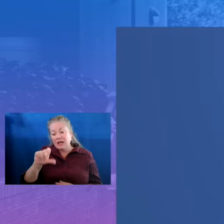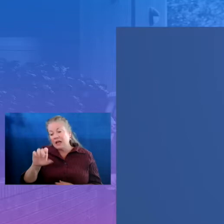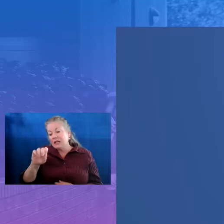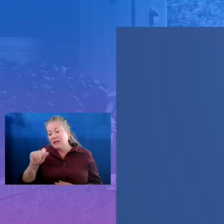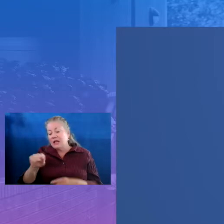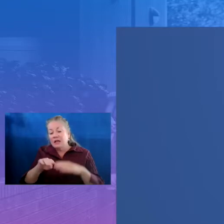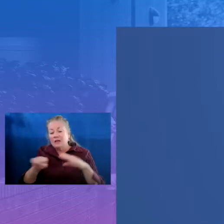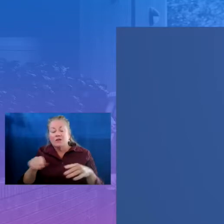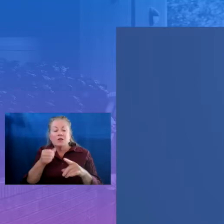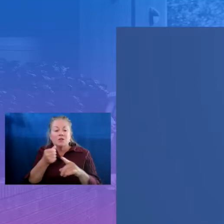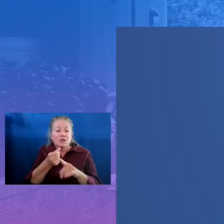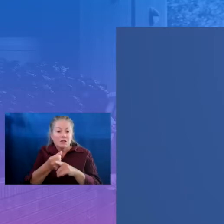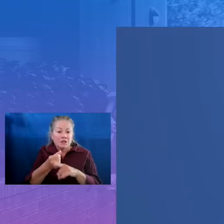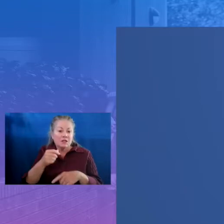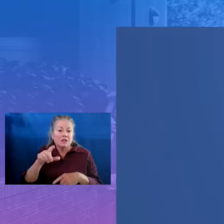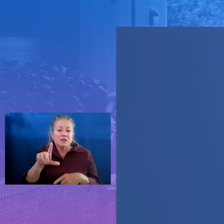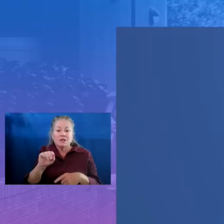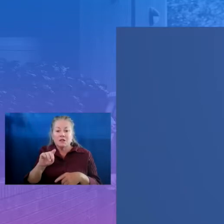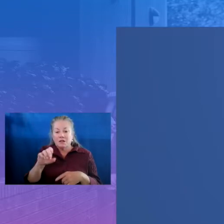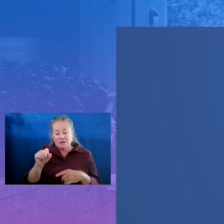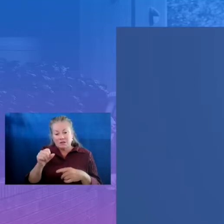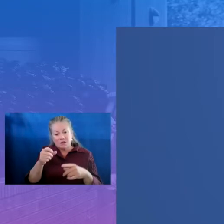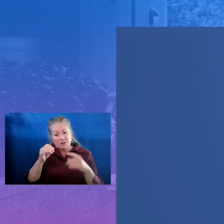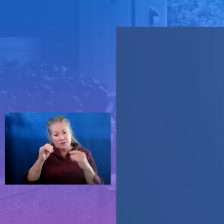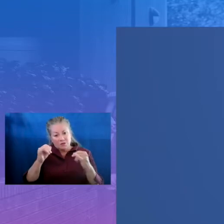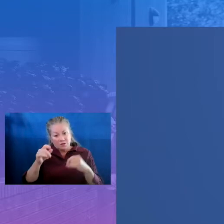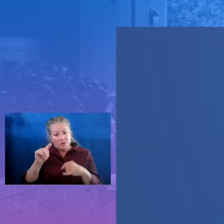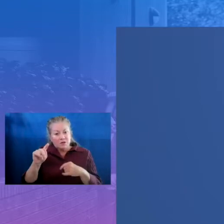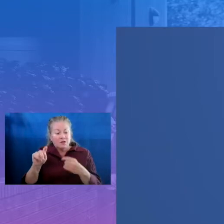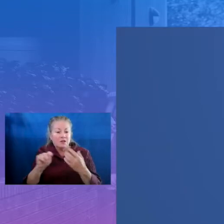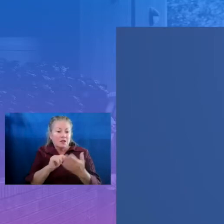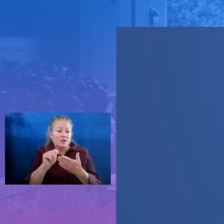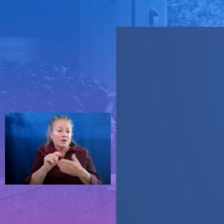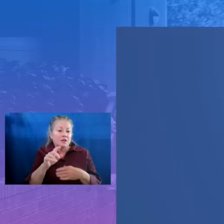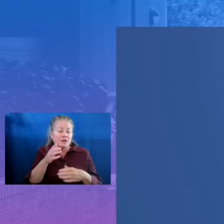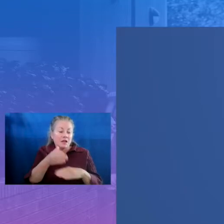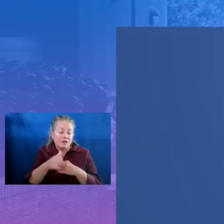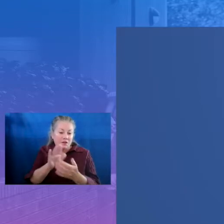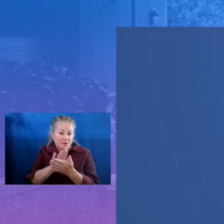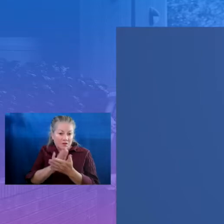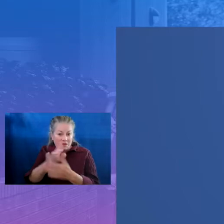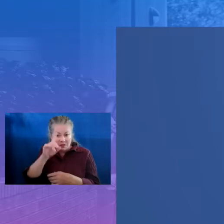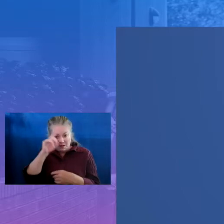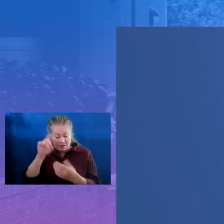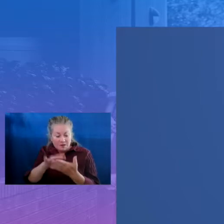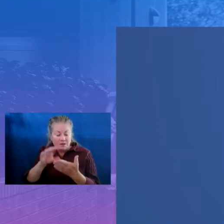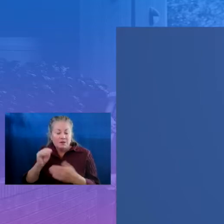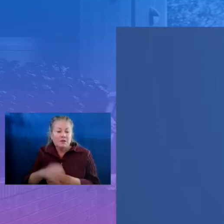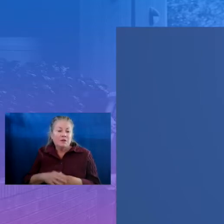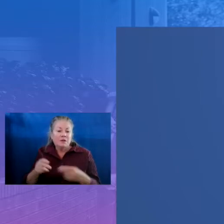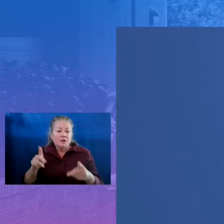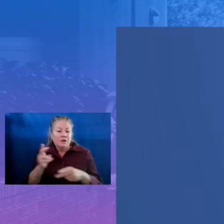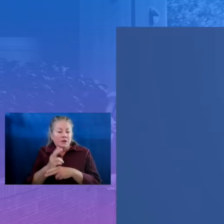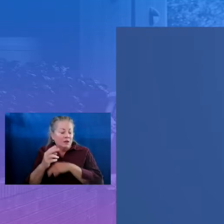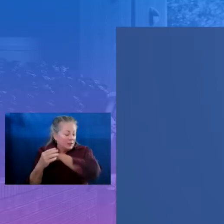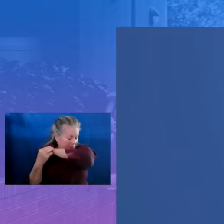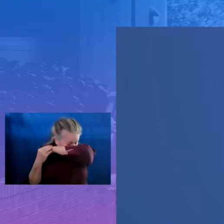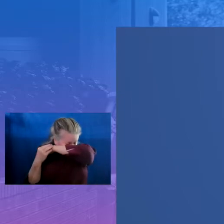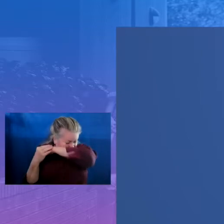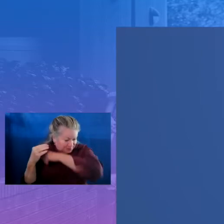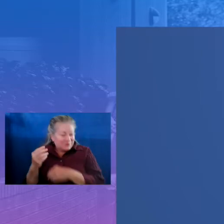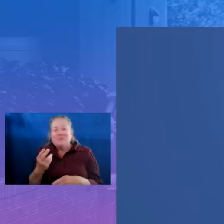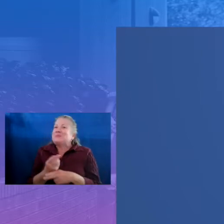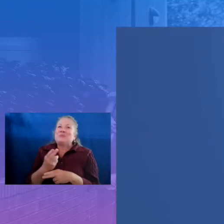the impacts of lost instructional time that list afterschool and summer learning as allowable uses. We want to highlight in this